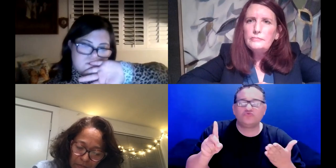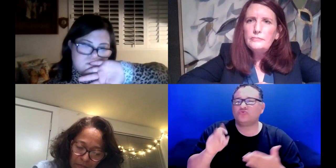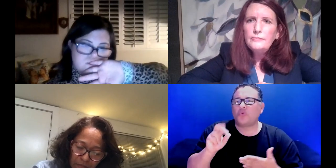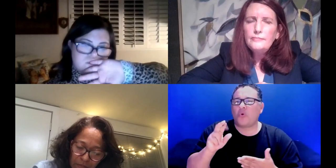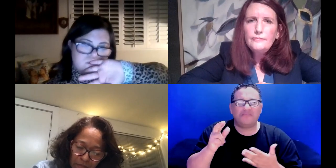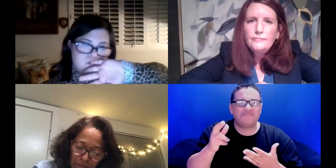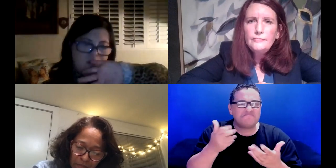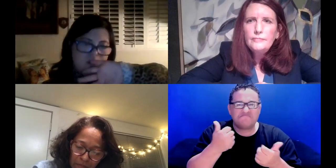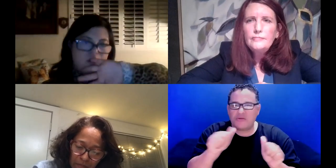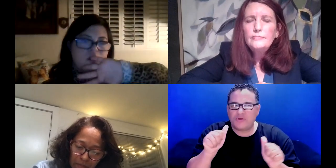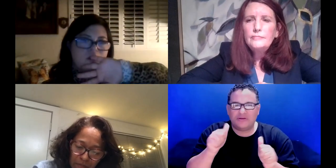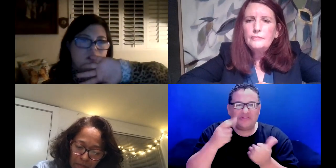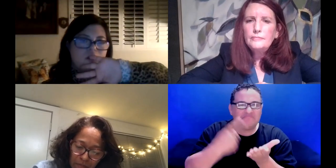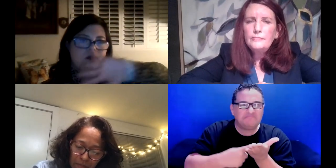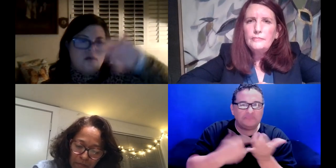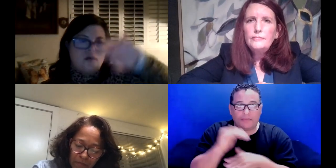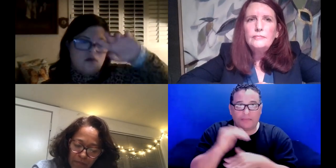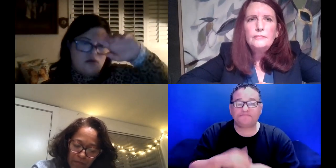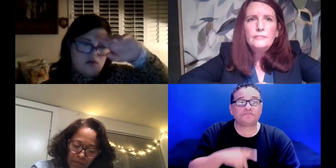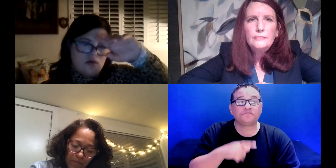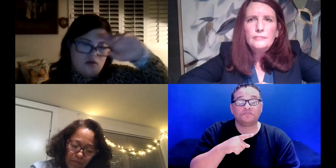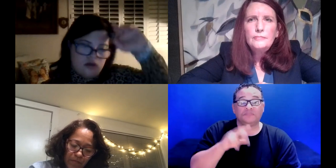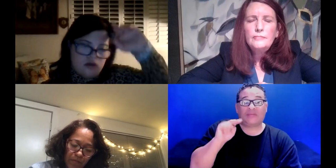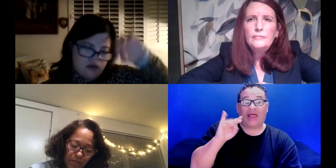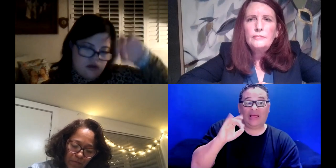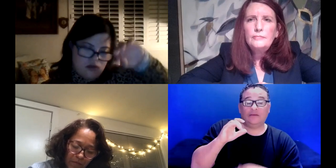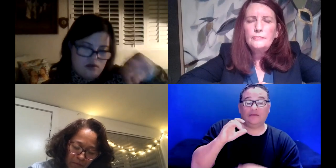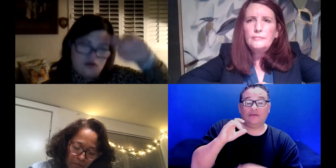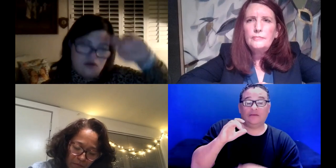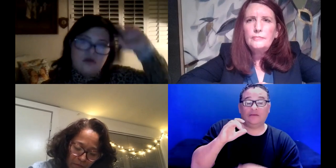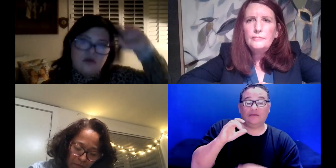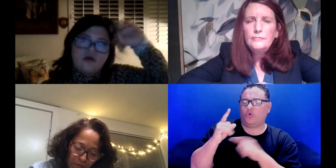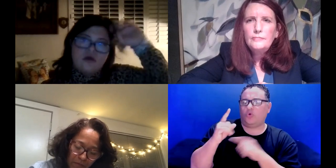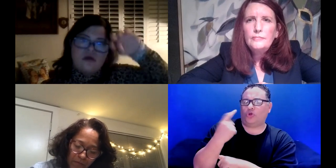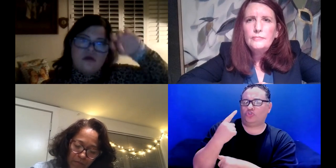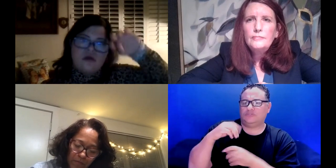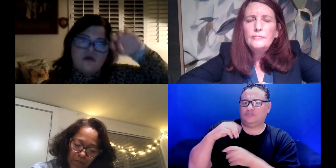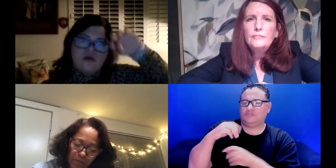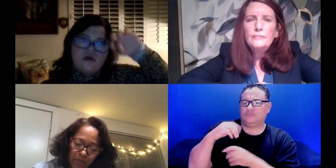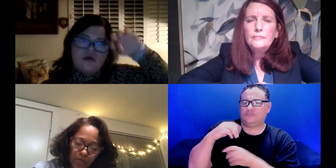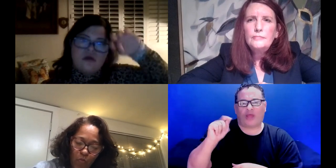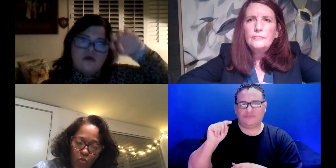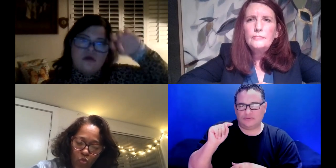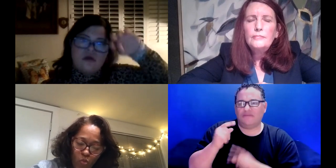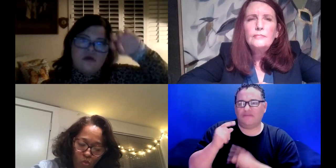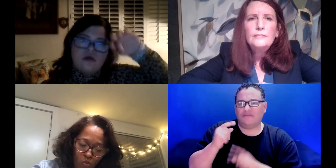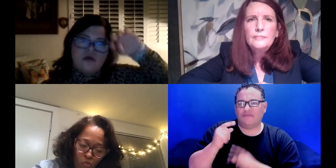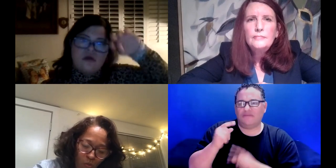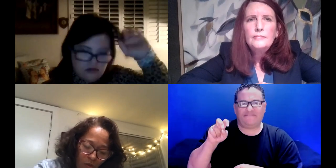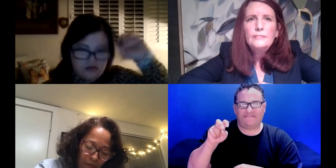Well, there's one question in the chat from Steve Freeman over at EPPC. His question is to Francine.